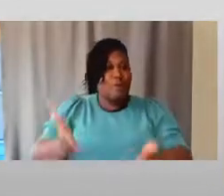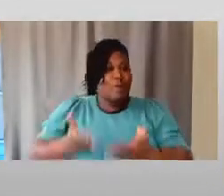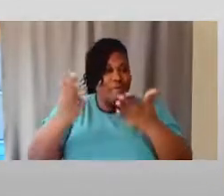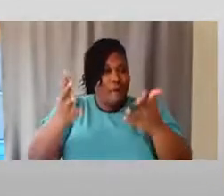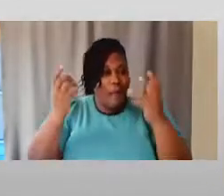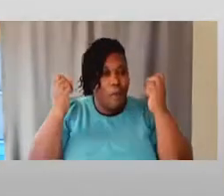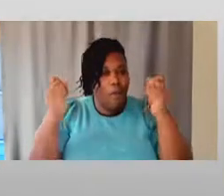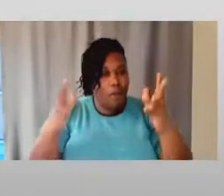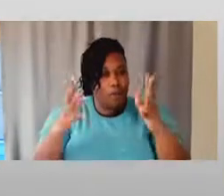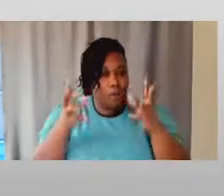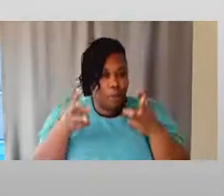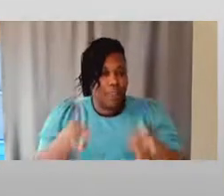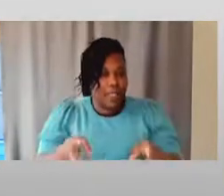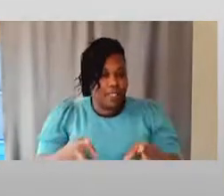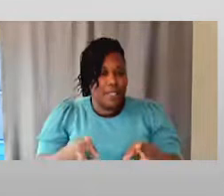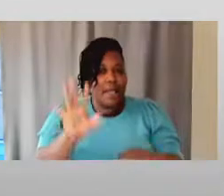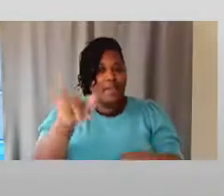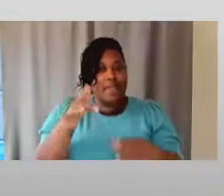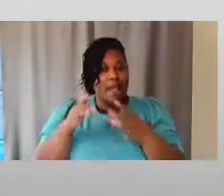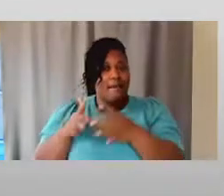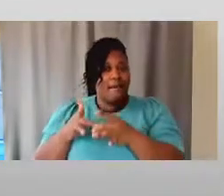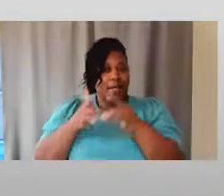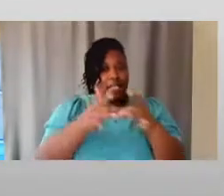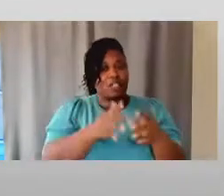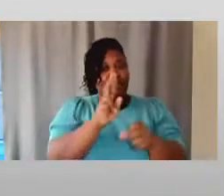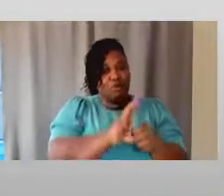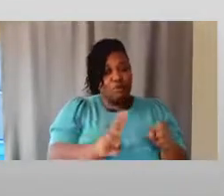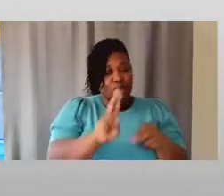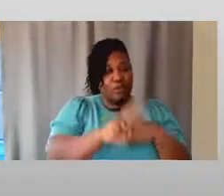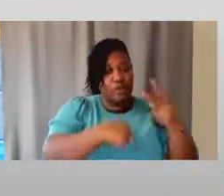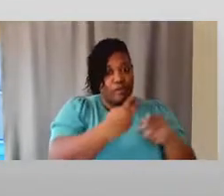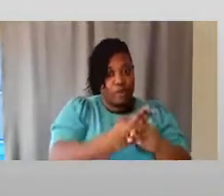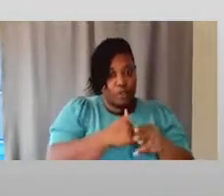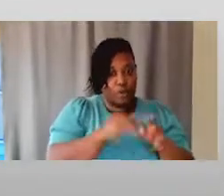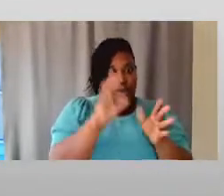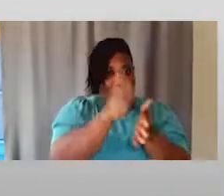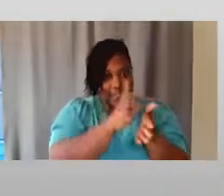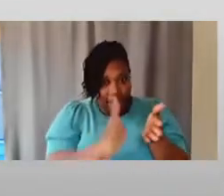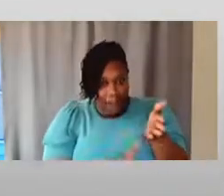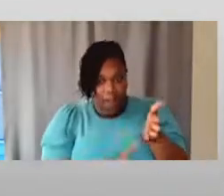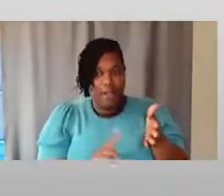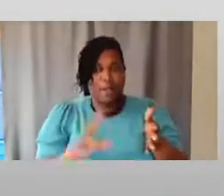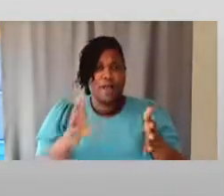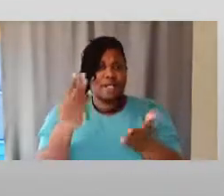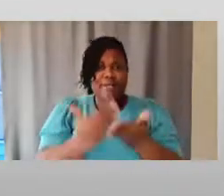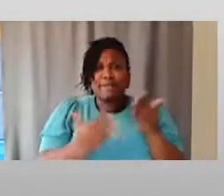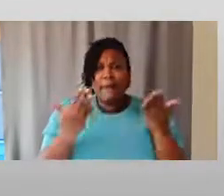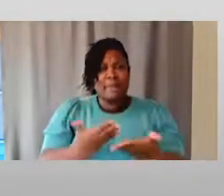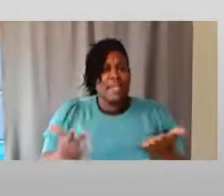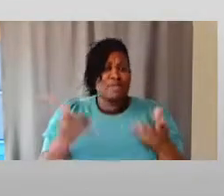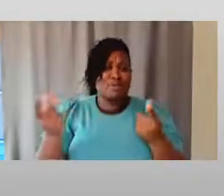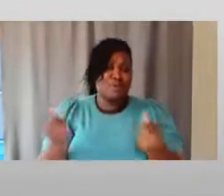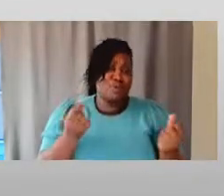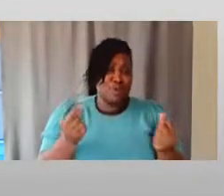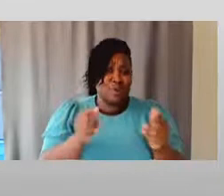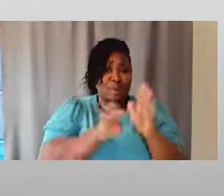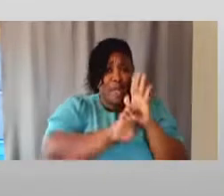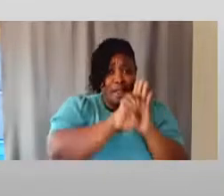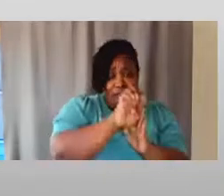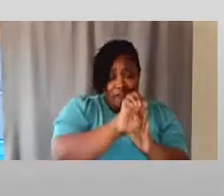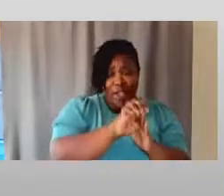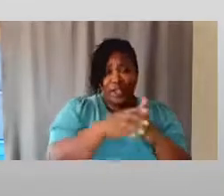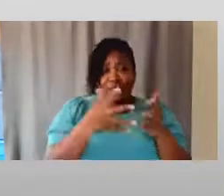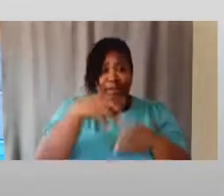And that kind of leads us to universal design and other proactive approaches where there's some things we just do, just like we have the elevators and buildings and